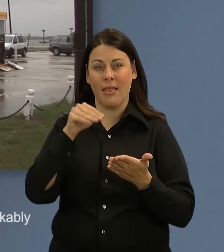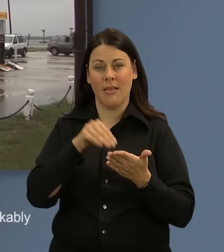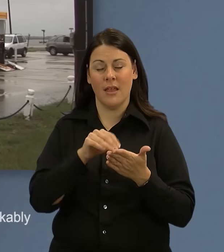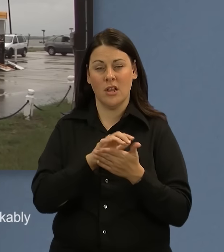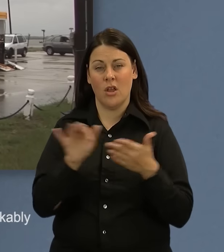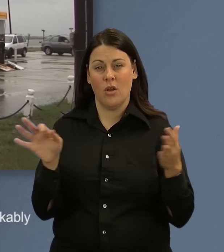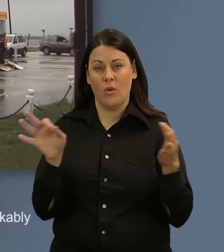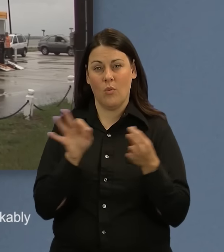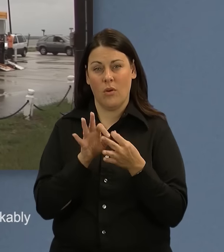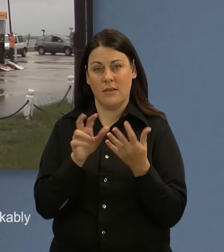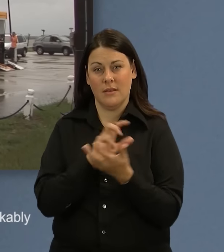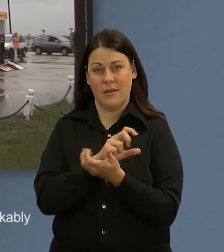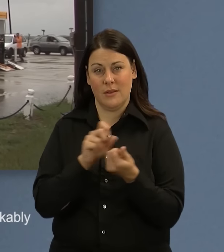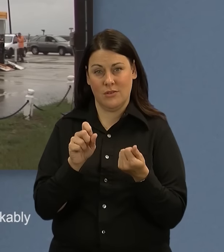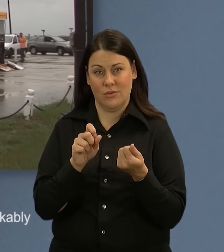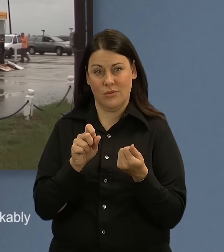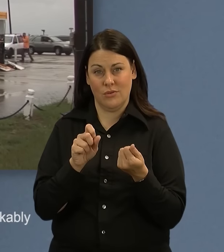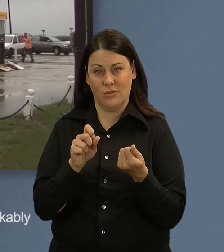eastern U.S.